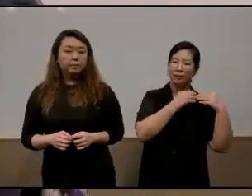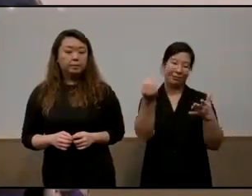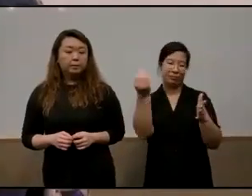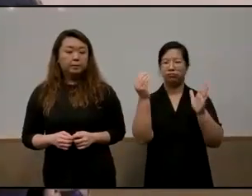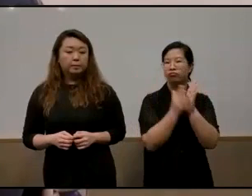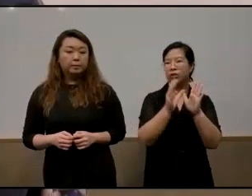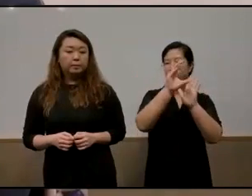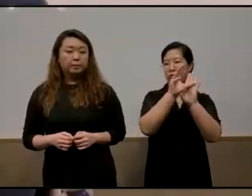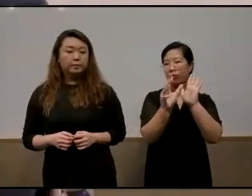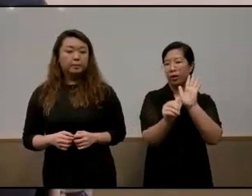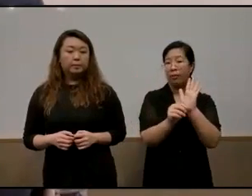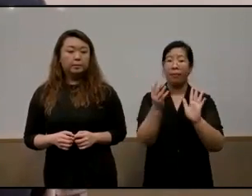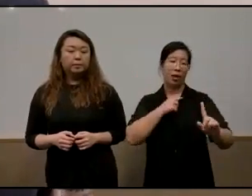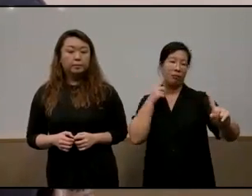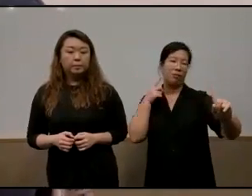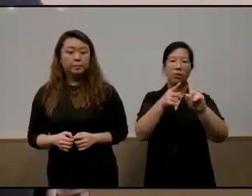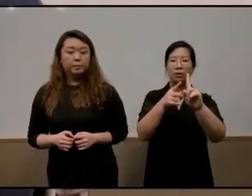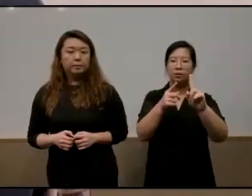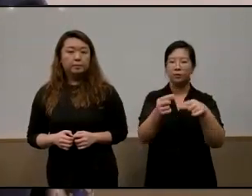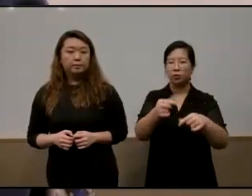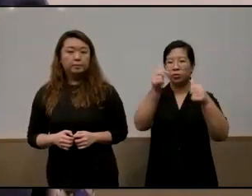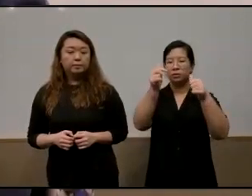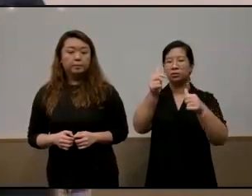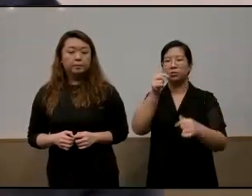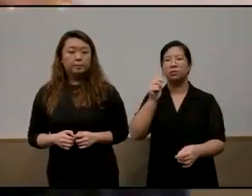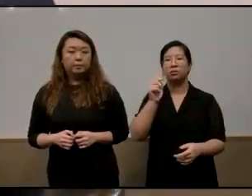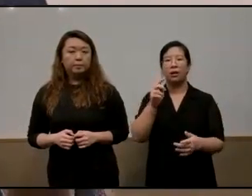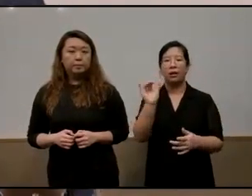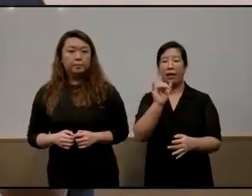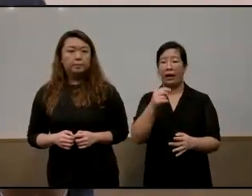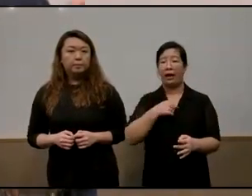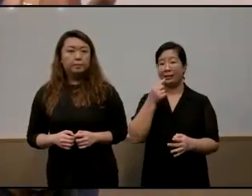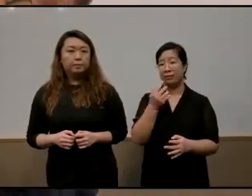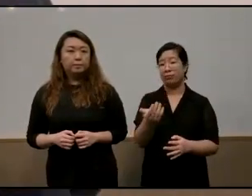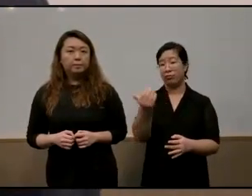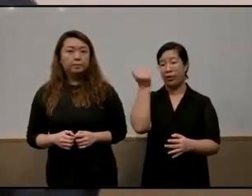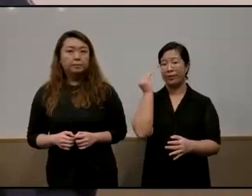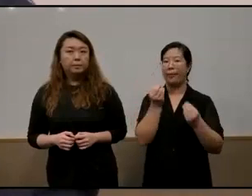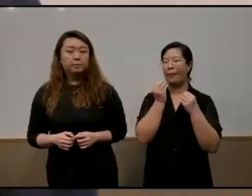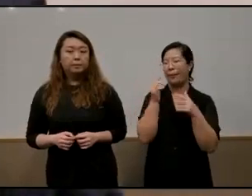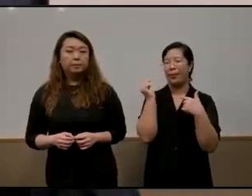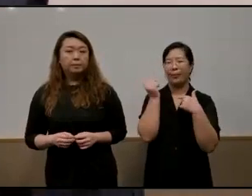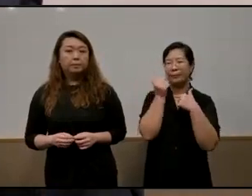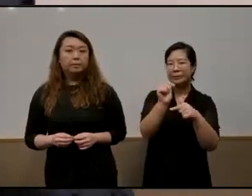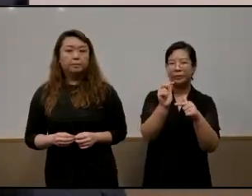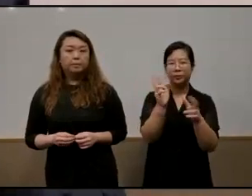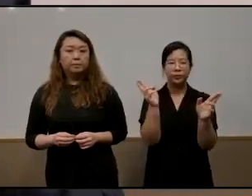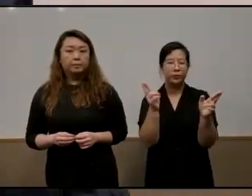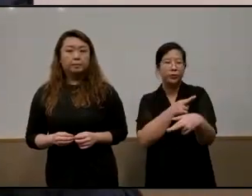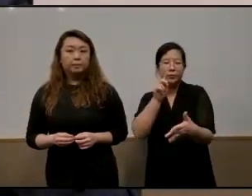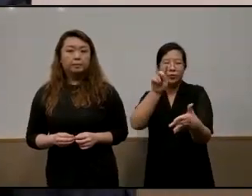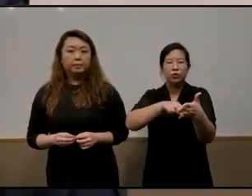um the point i want to get to very quickly is that like i said earlier on that there's very little room to criticize